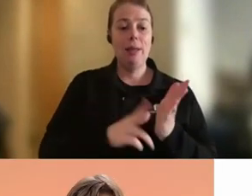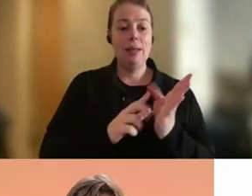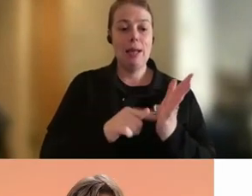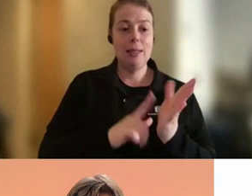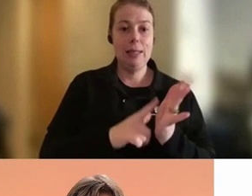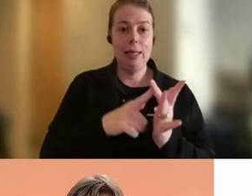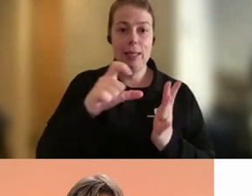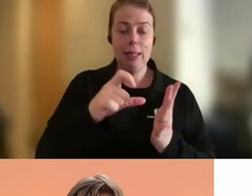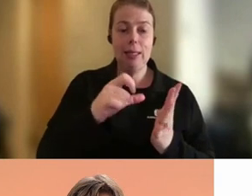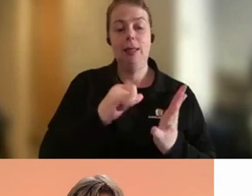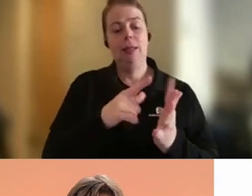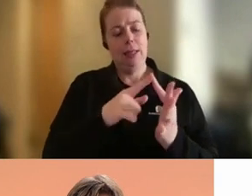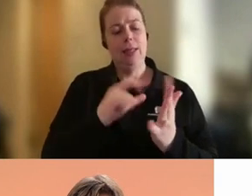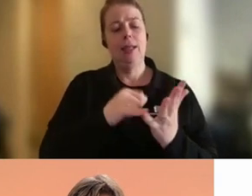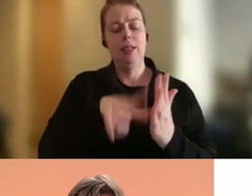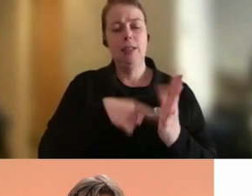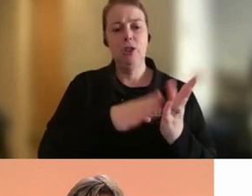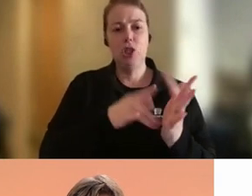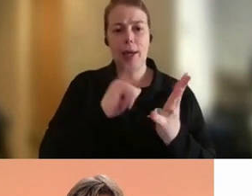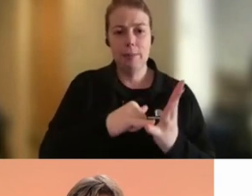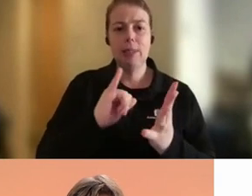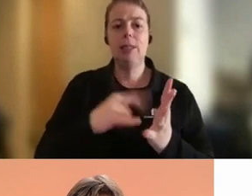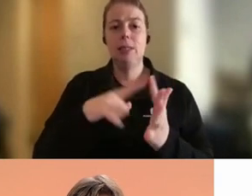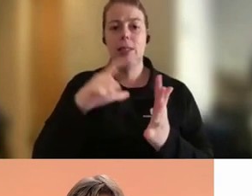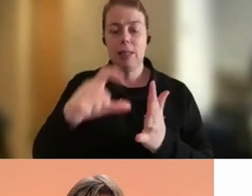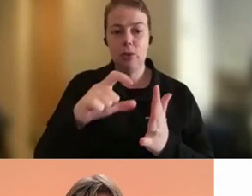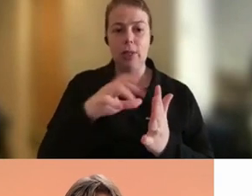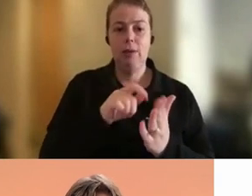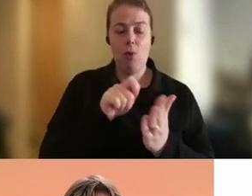Workplace Relations. And then we have Rebecca Fulkingham,